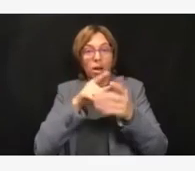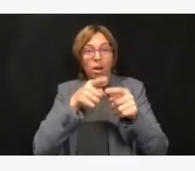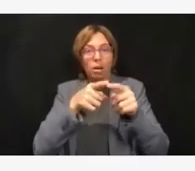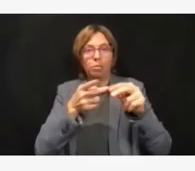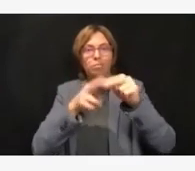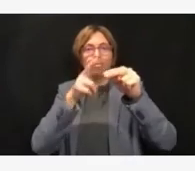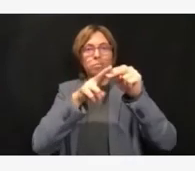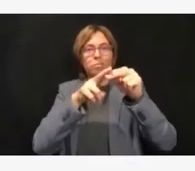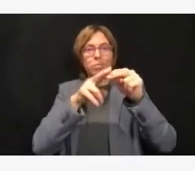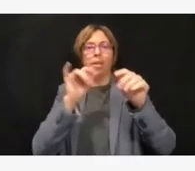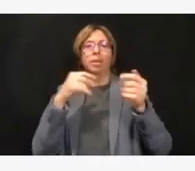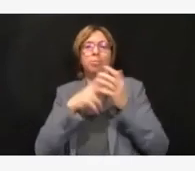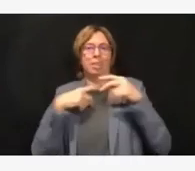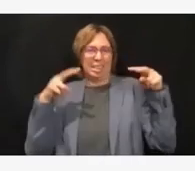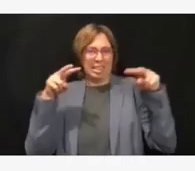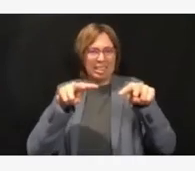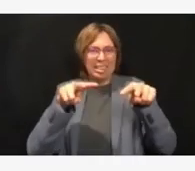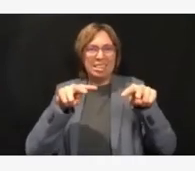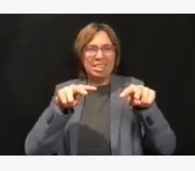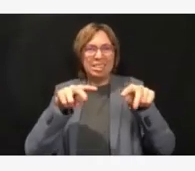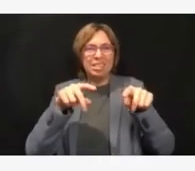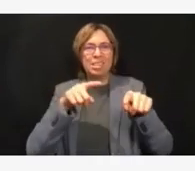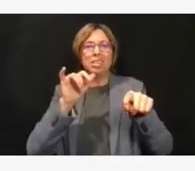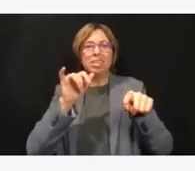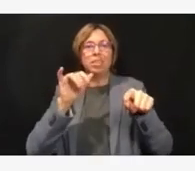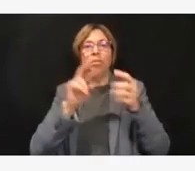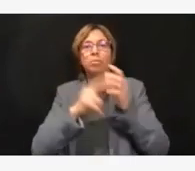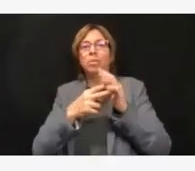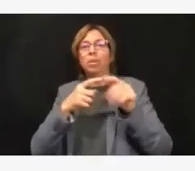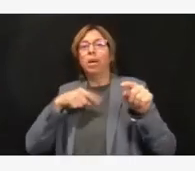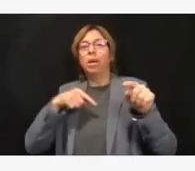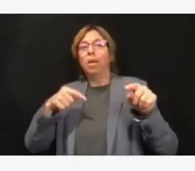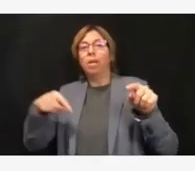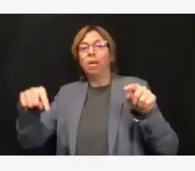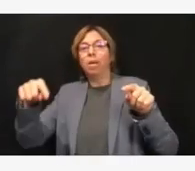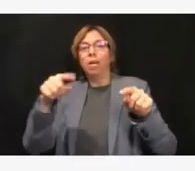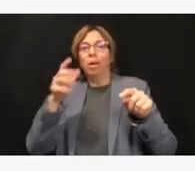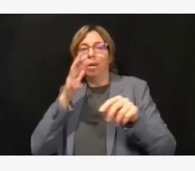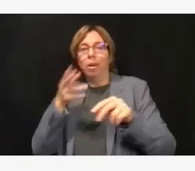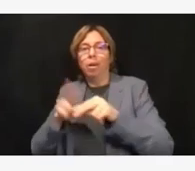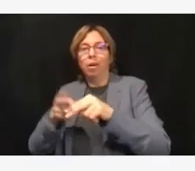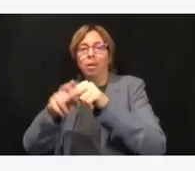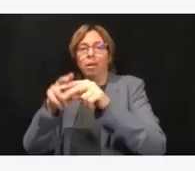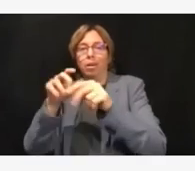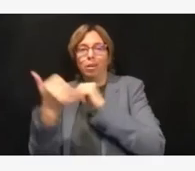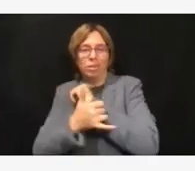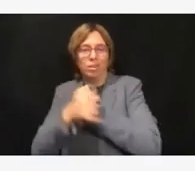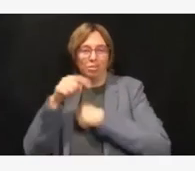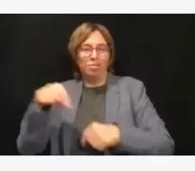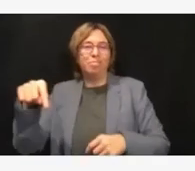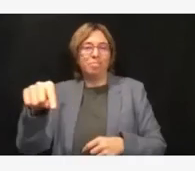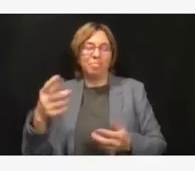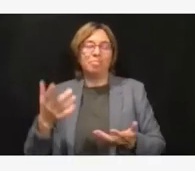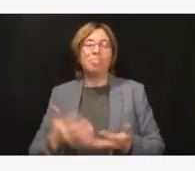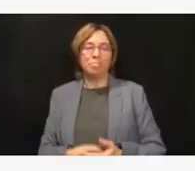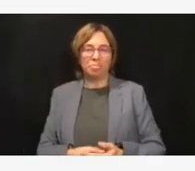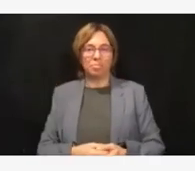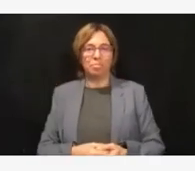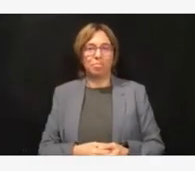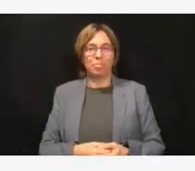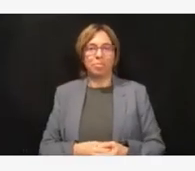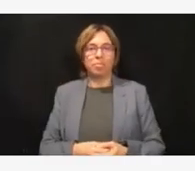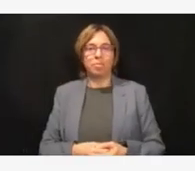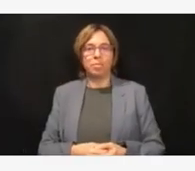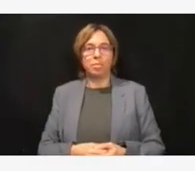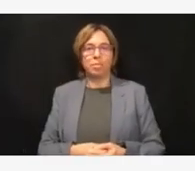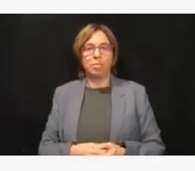the good numbers that we've seen over the last several weeks. So yeah, to speak to your question more precisely, you know,